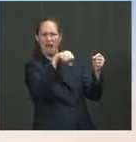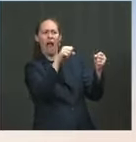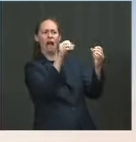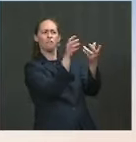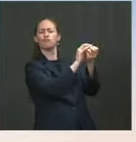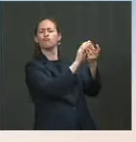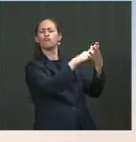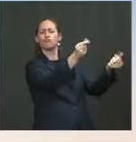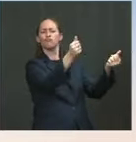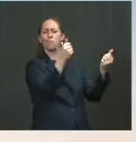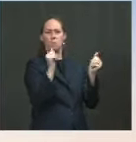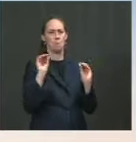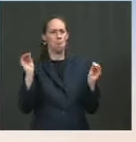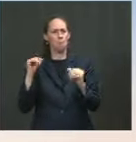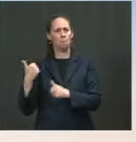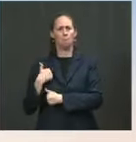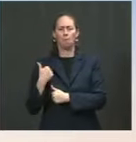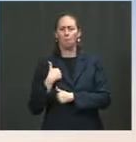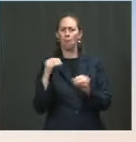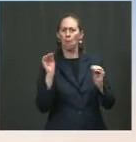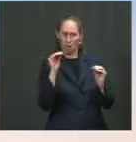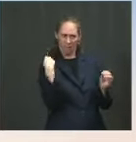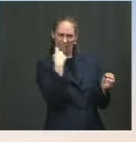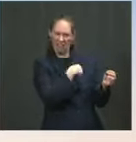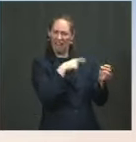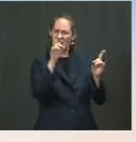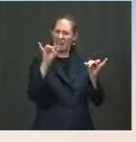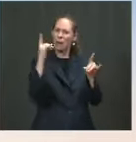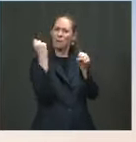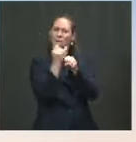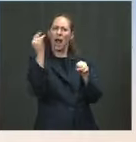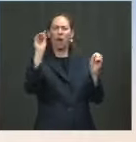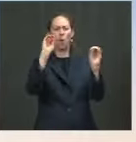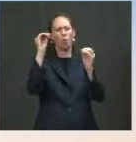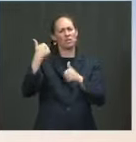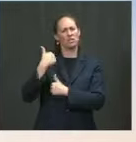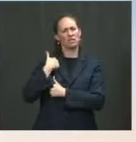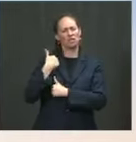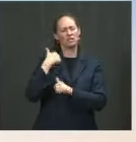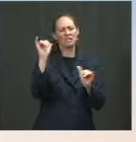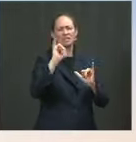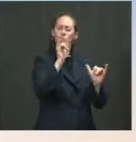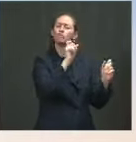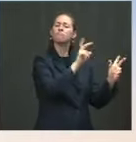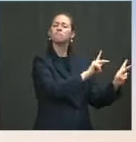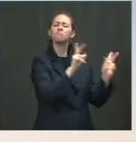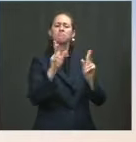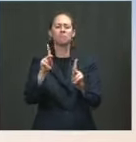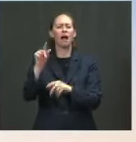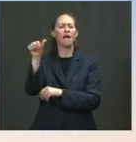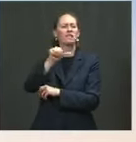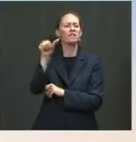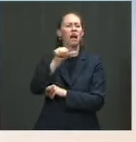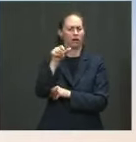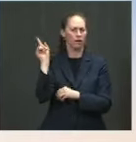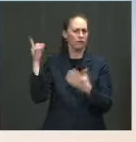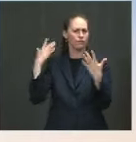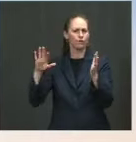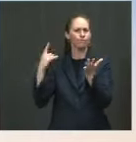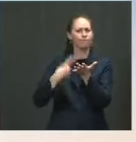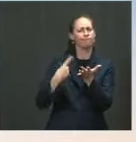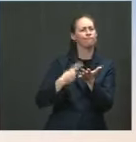proven that out in other countries, and that isn't exactly what we intend to do in Afghanistan. And the president has spoken about the terrorism issue in Afghanistan